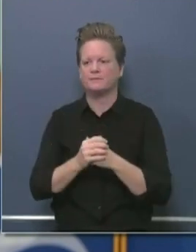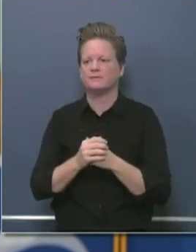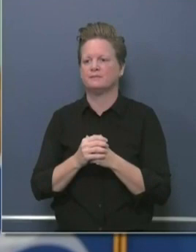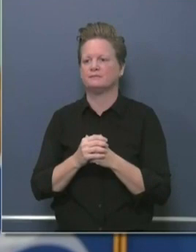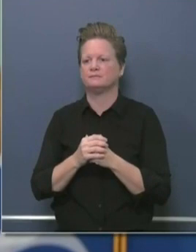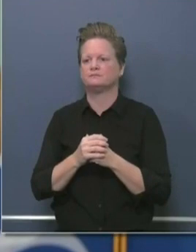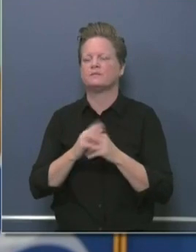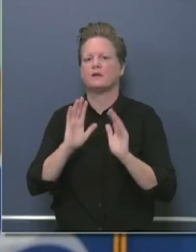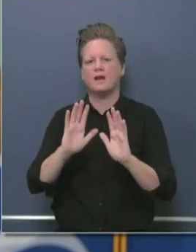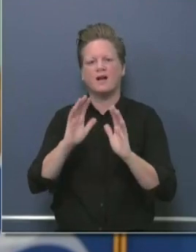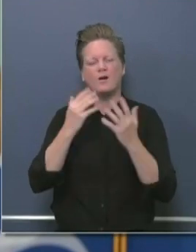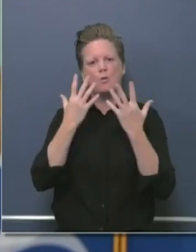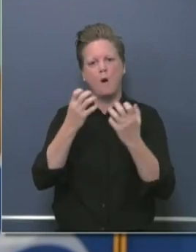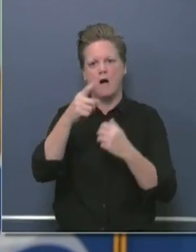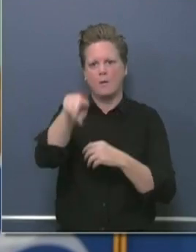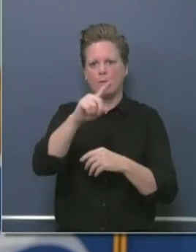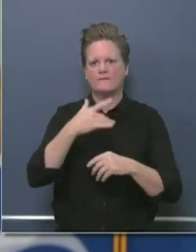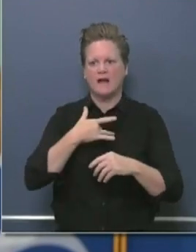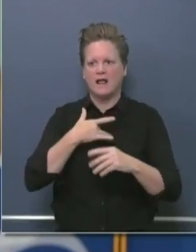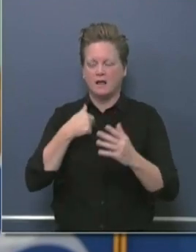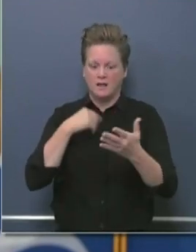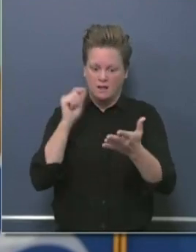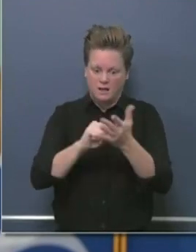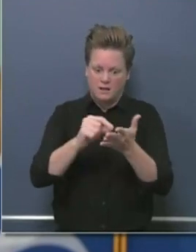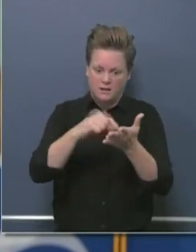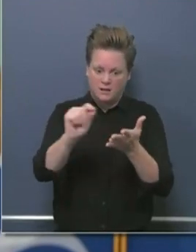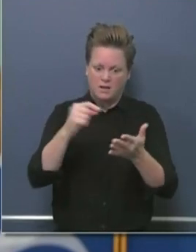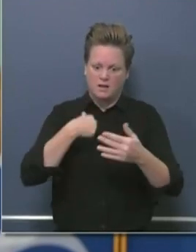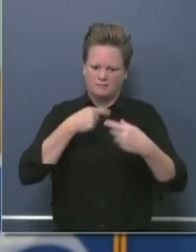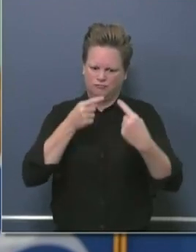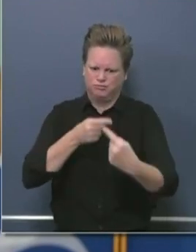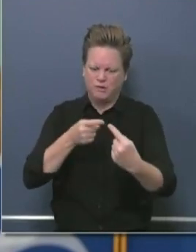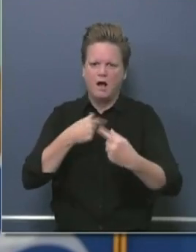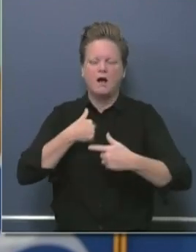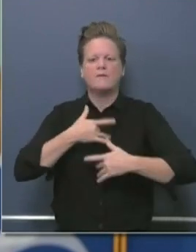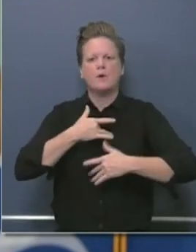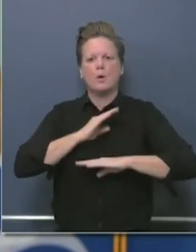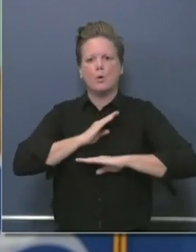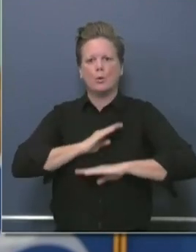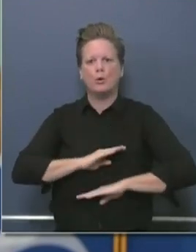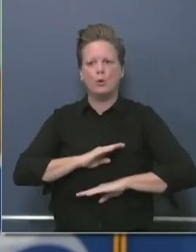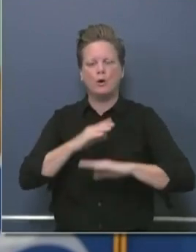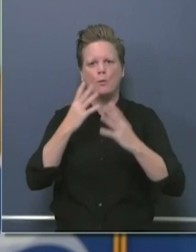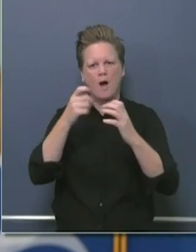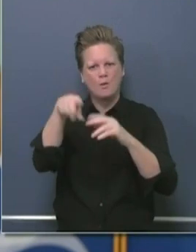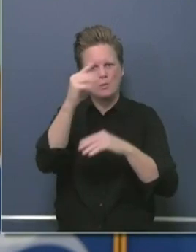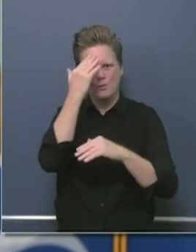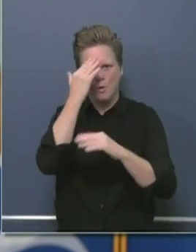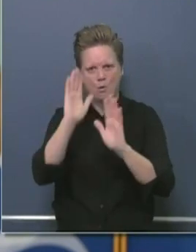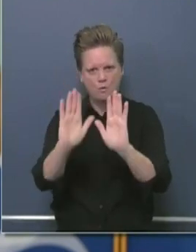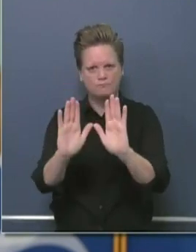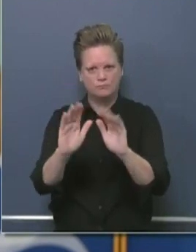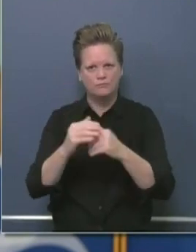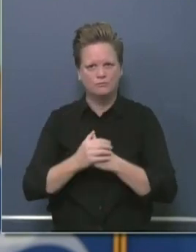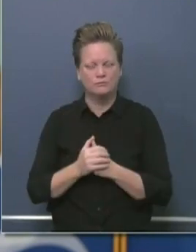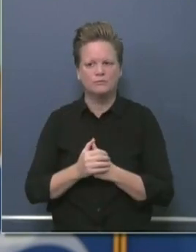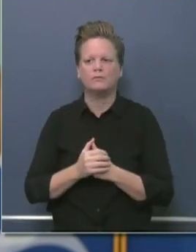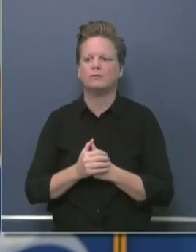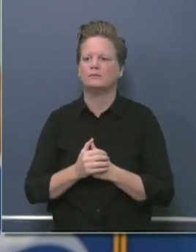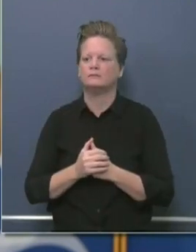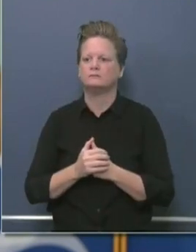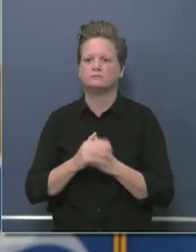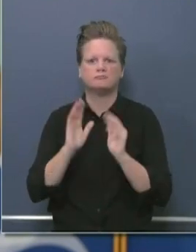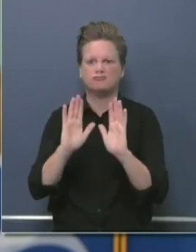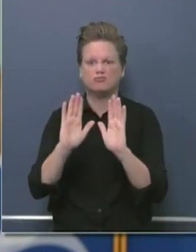providing a little bit of relief for many people that are anxious because of the economic challenges of